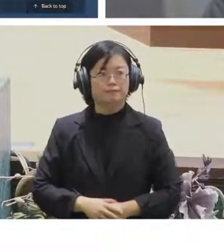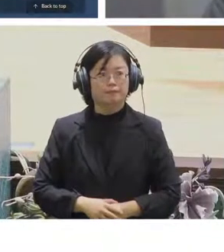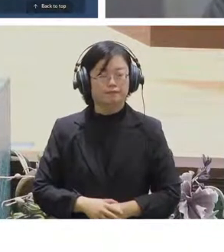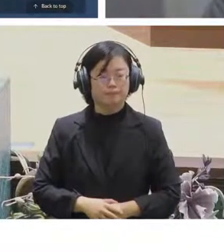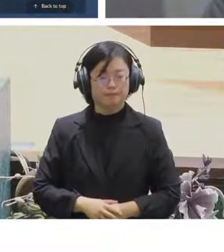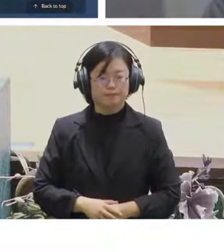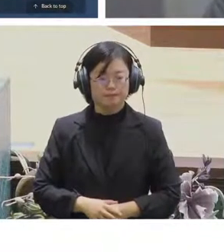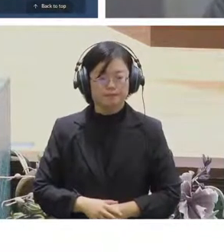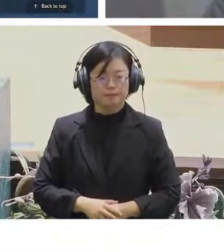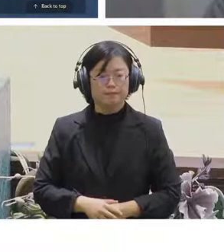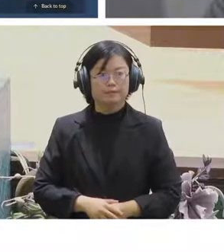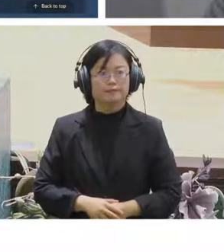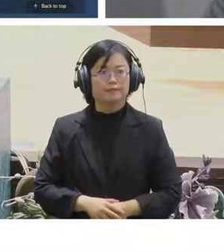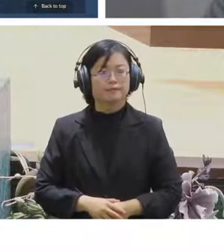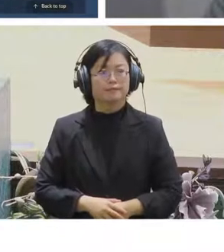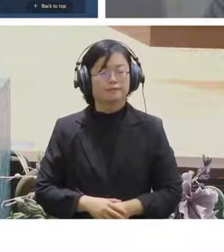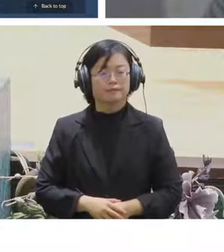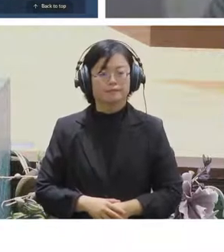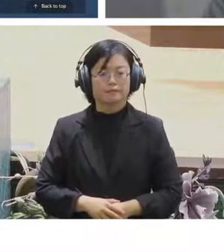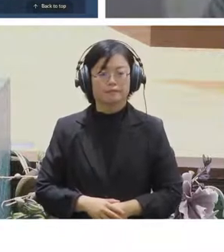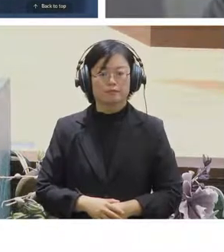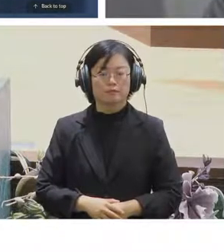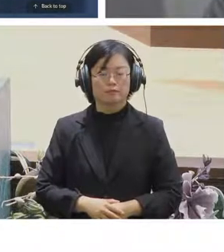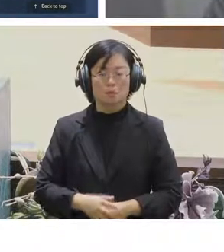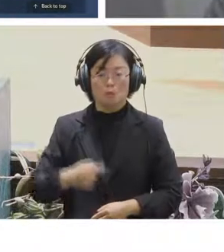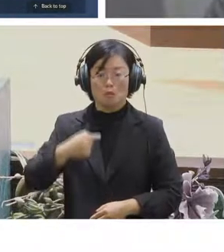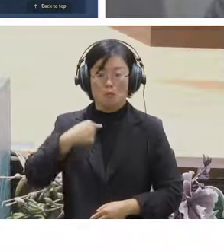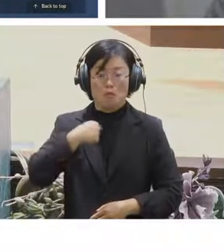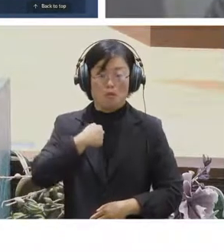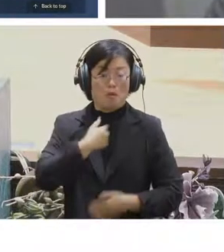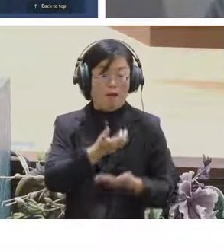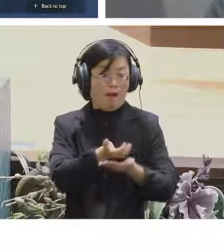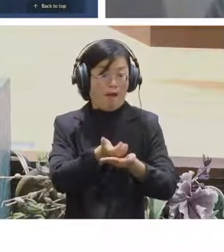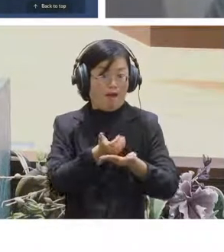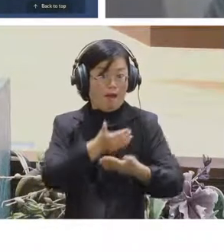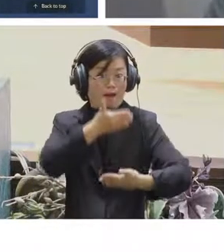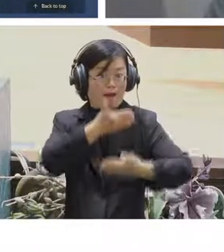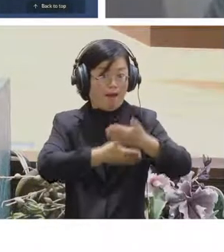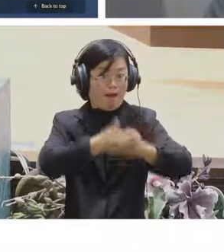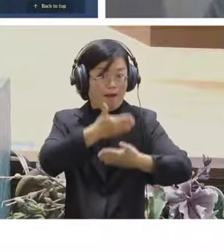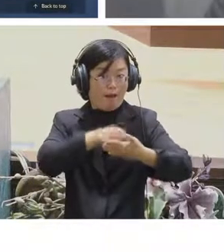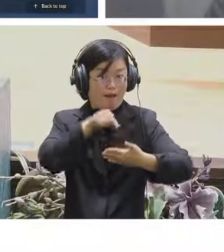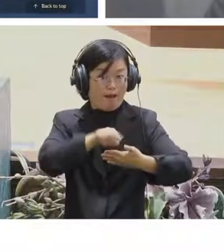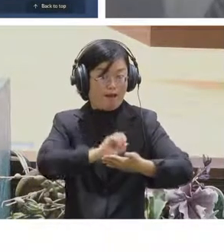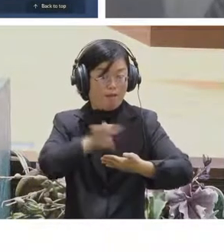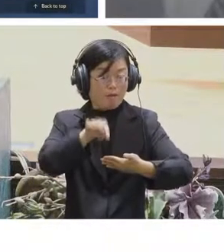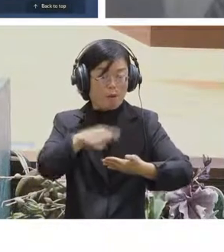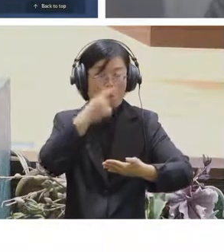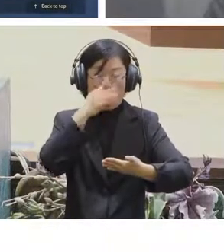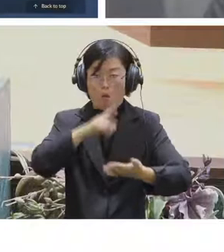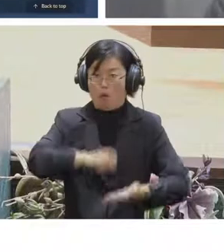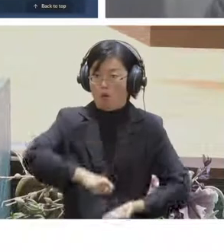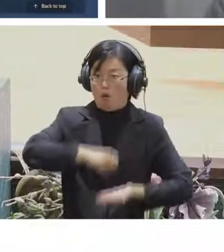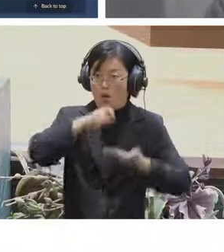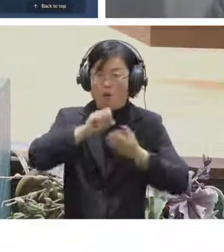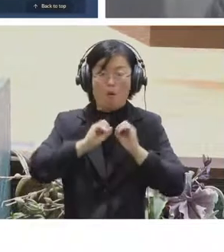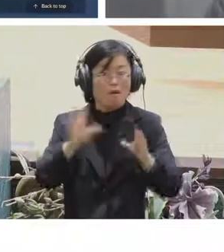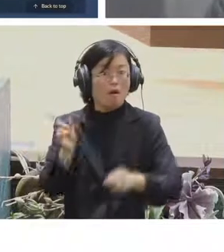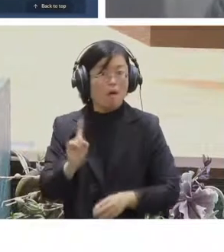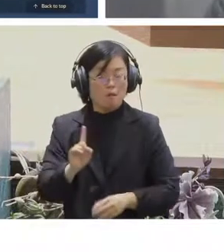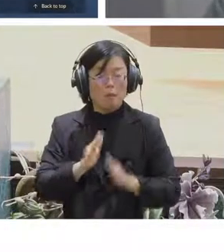the the pre-recorded video I mentioned about the internet in Myanmar but that connection was like